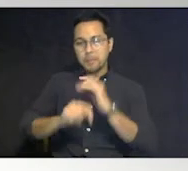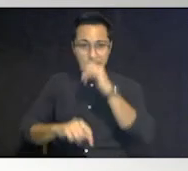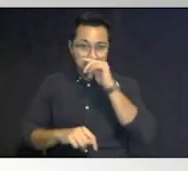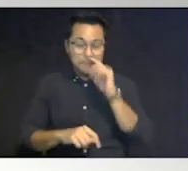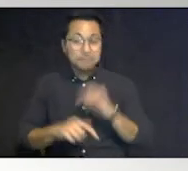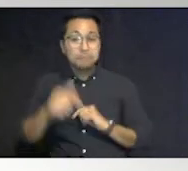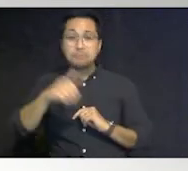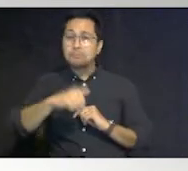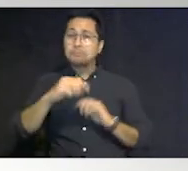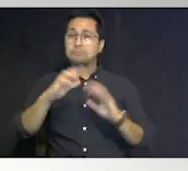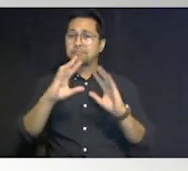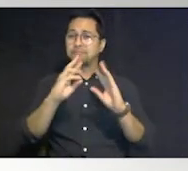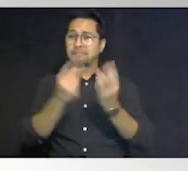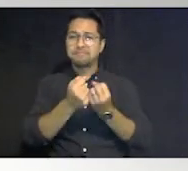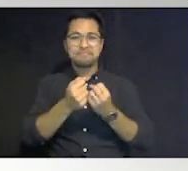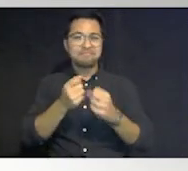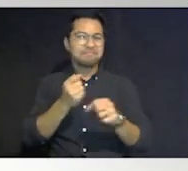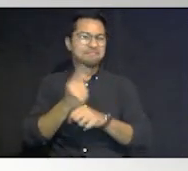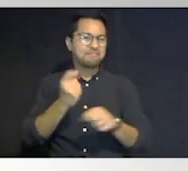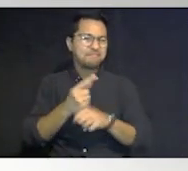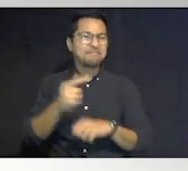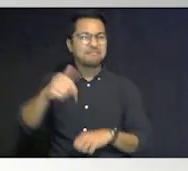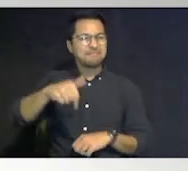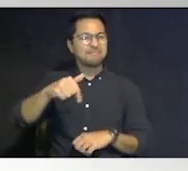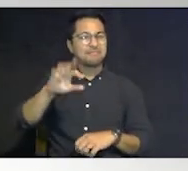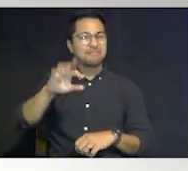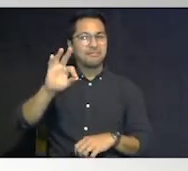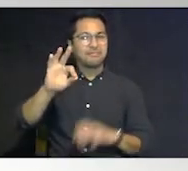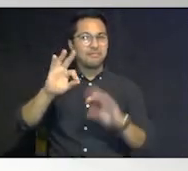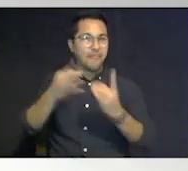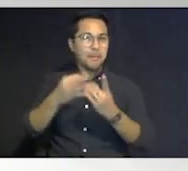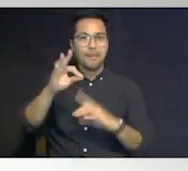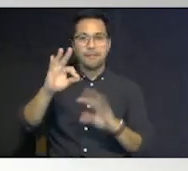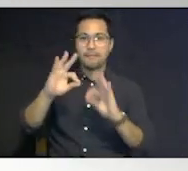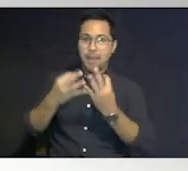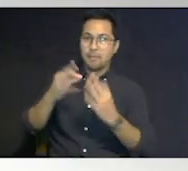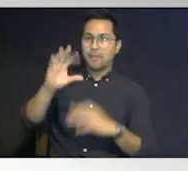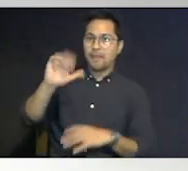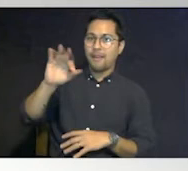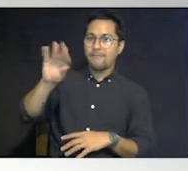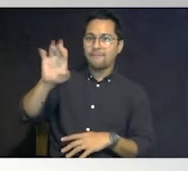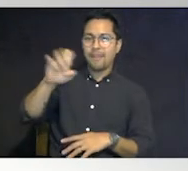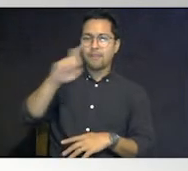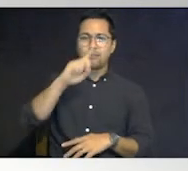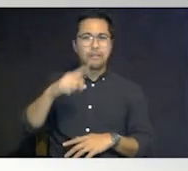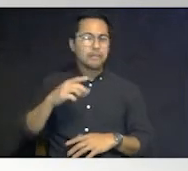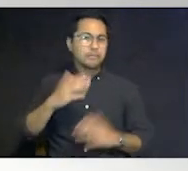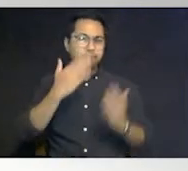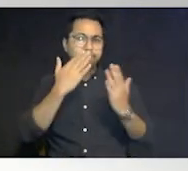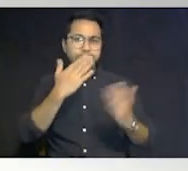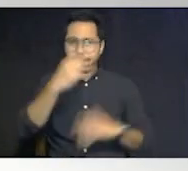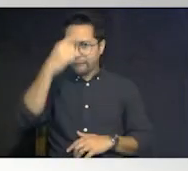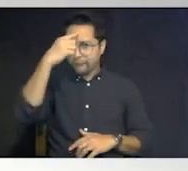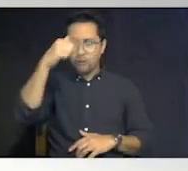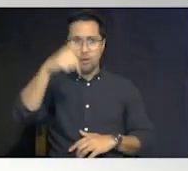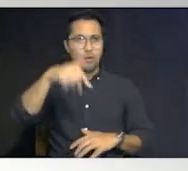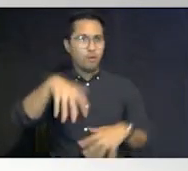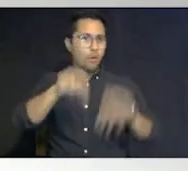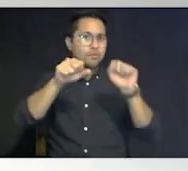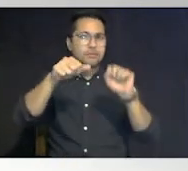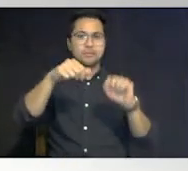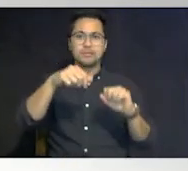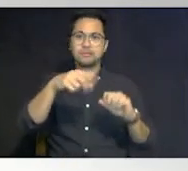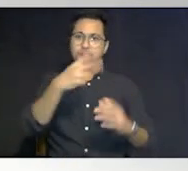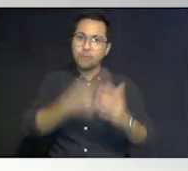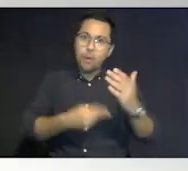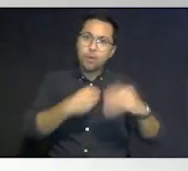this session every year at Family Cafe we are so grateful to Family Cafe for holding this conference both virtually and in person